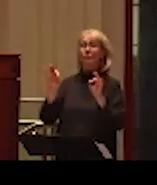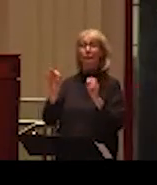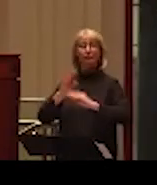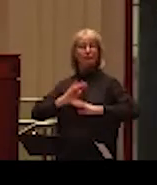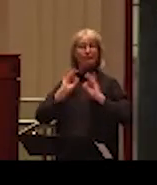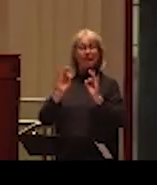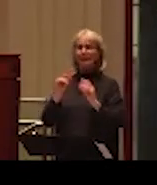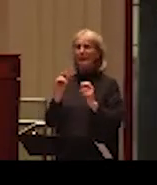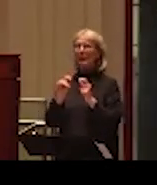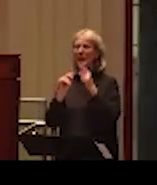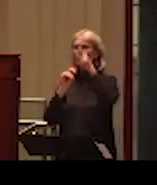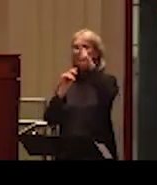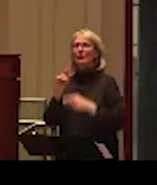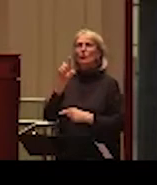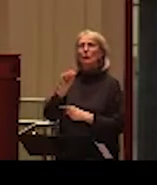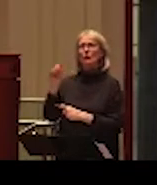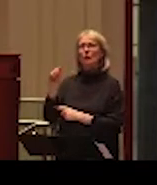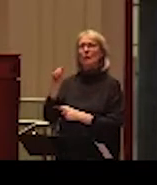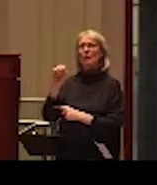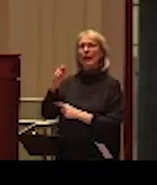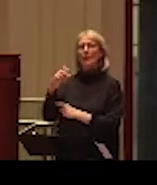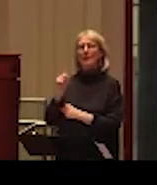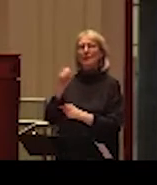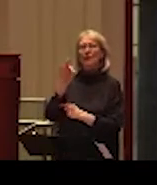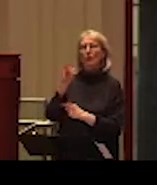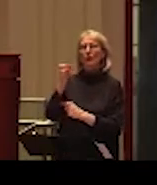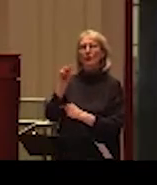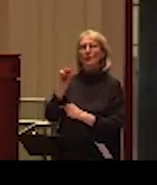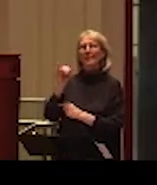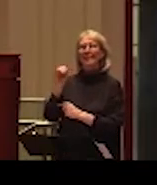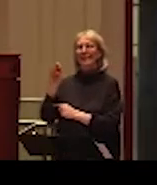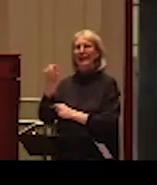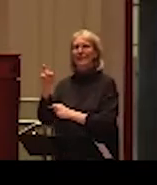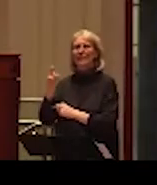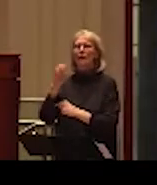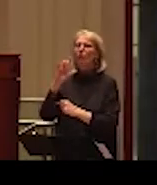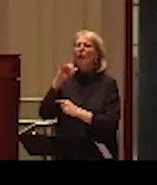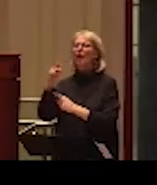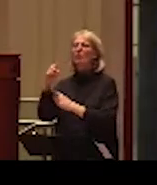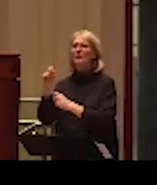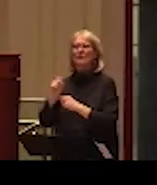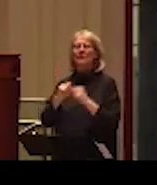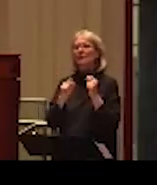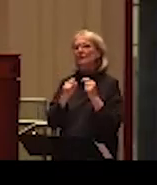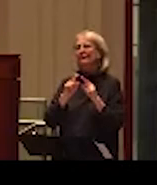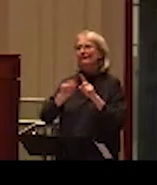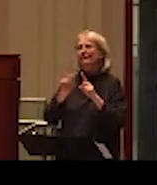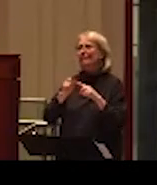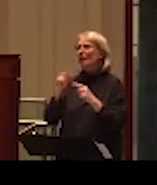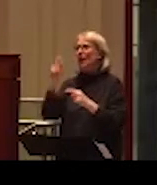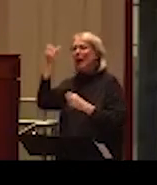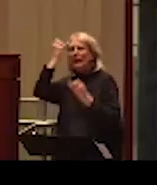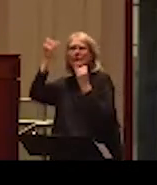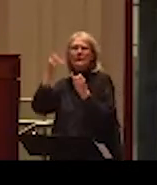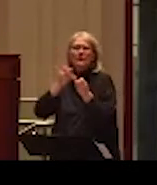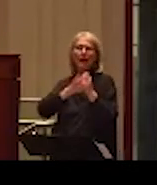for Constitutional Freedoms, issued a report called the 2020 Campus Freedom Index. Universities choose ideological advocacy over free expression.